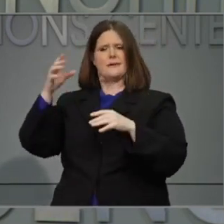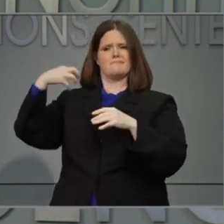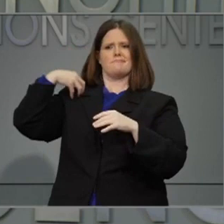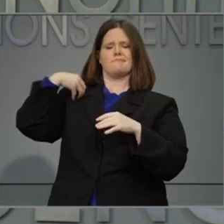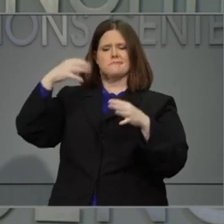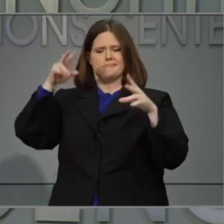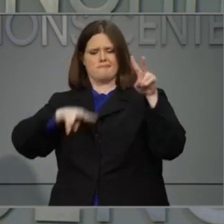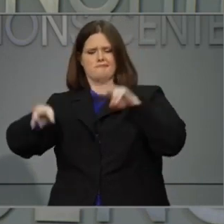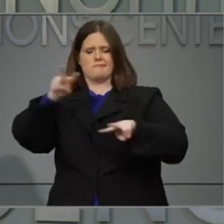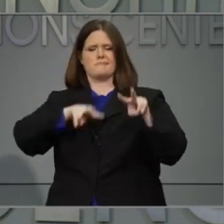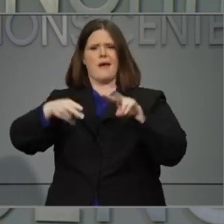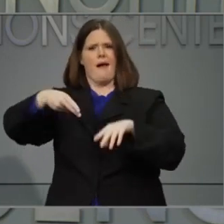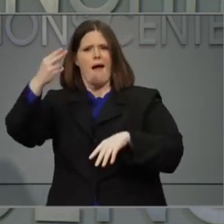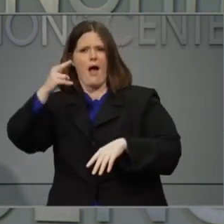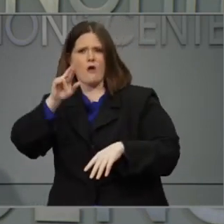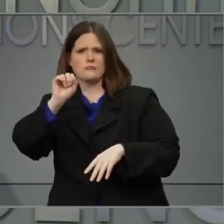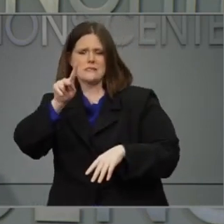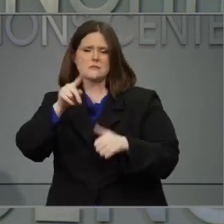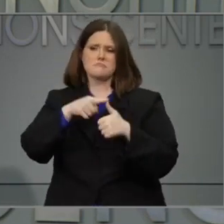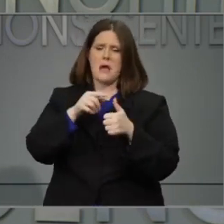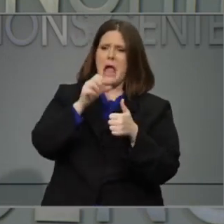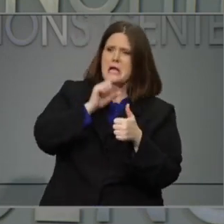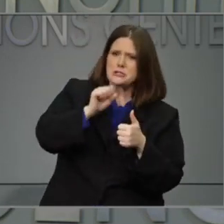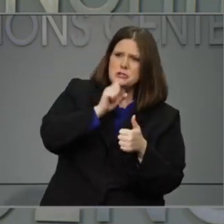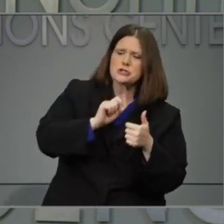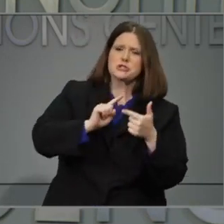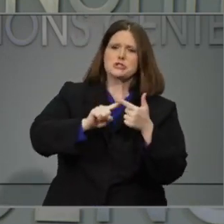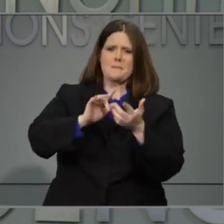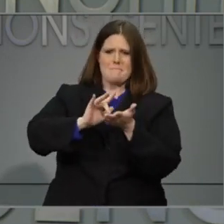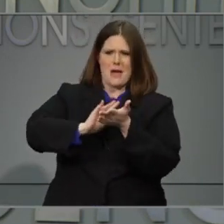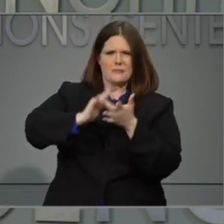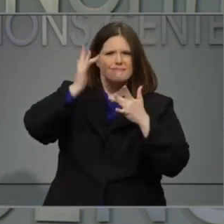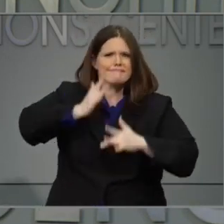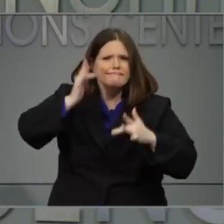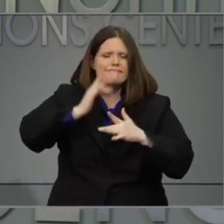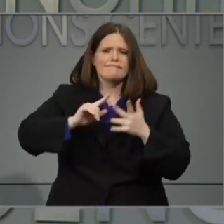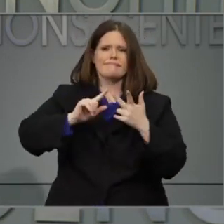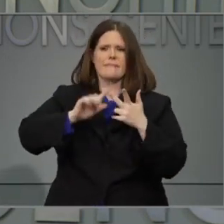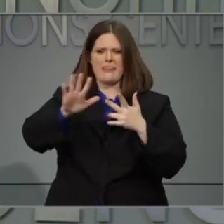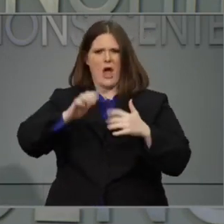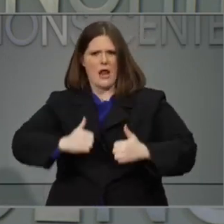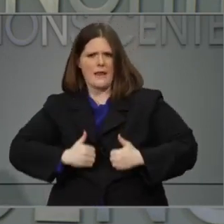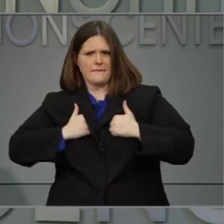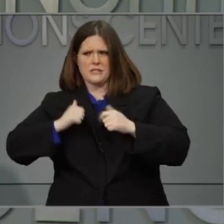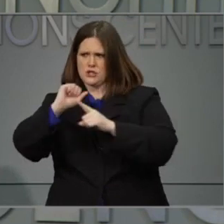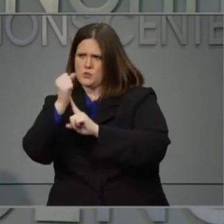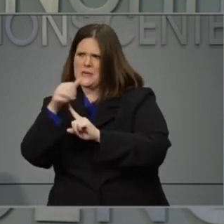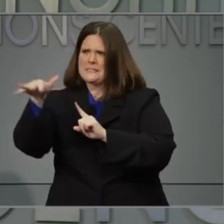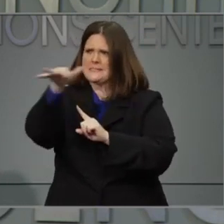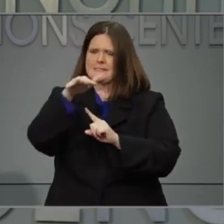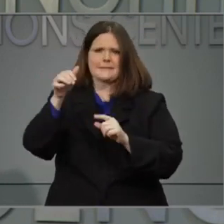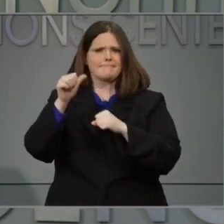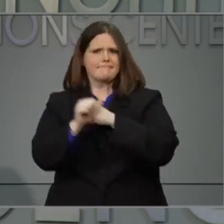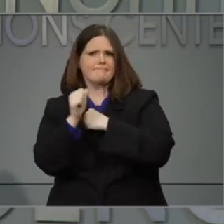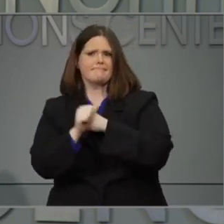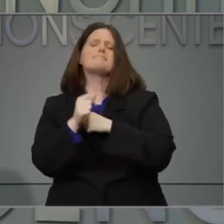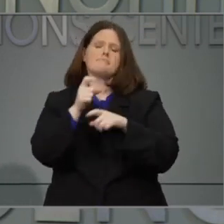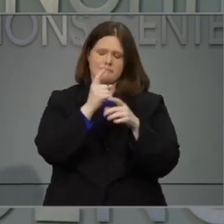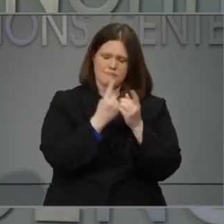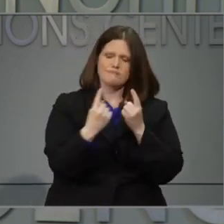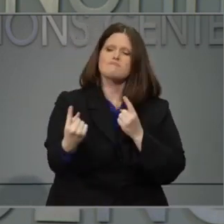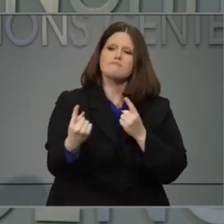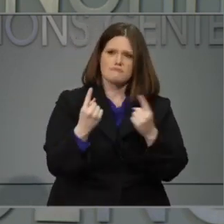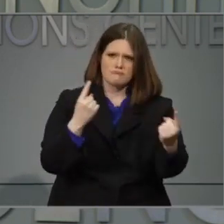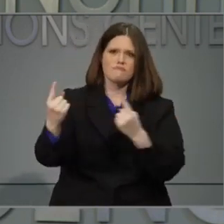due to their age, medical condition, or living situation. Our recovery section is standing up a